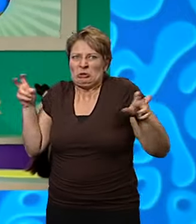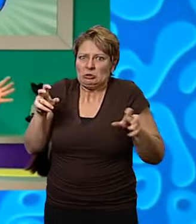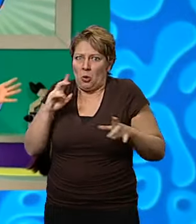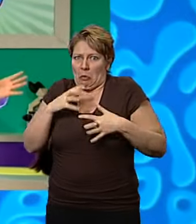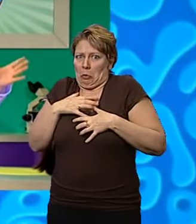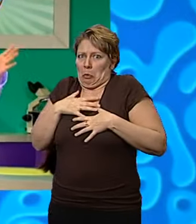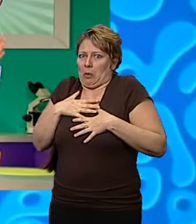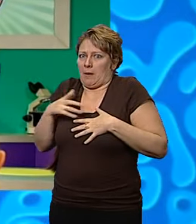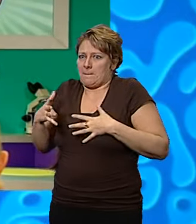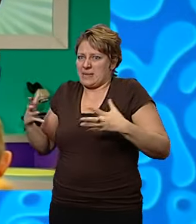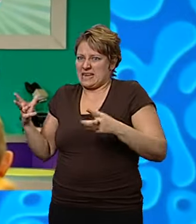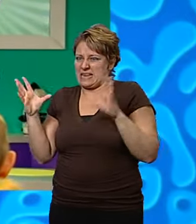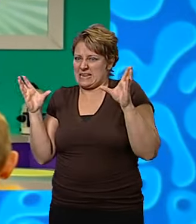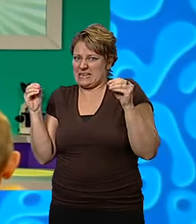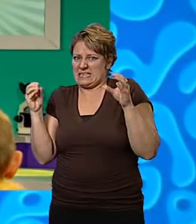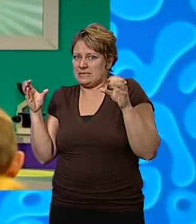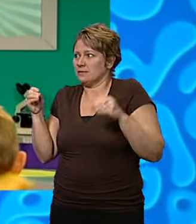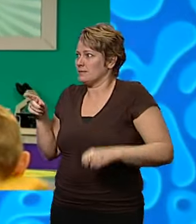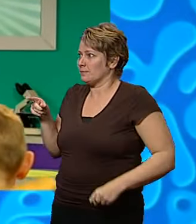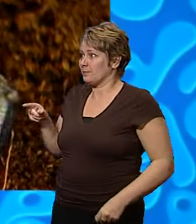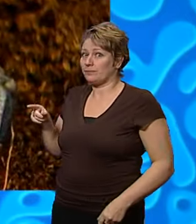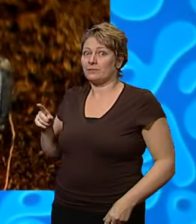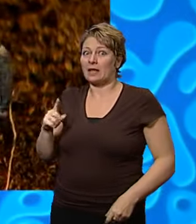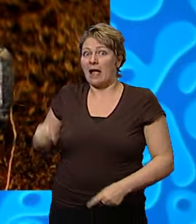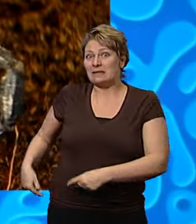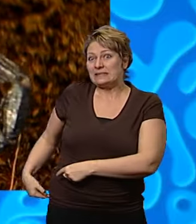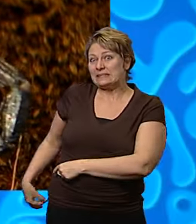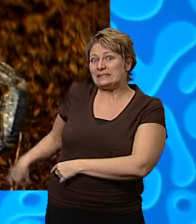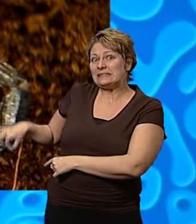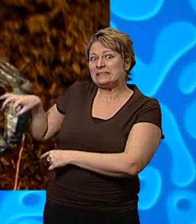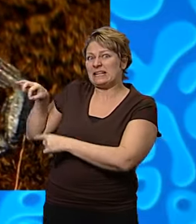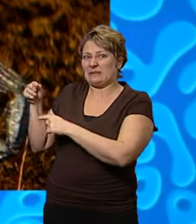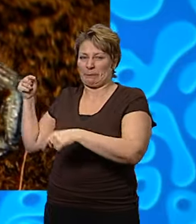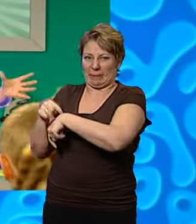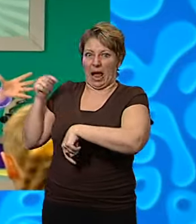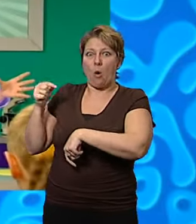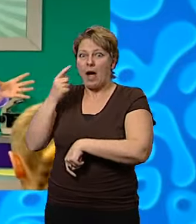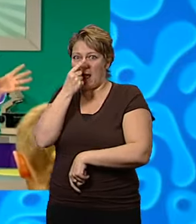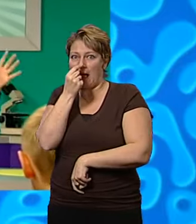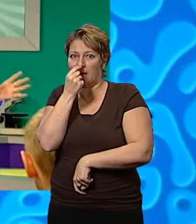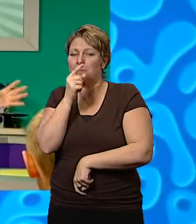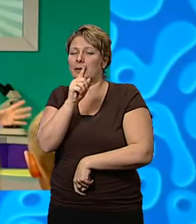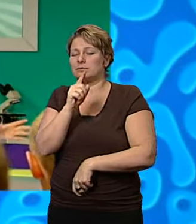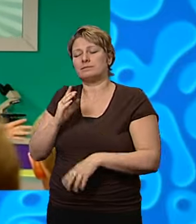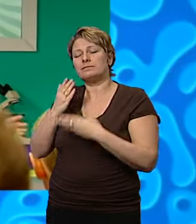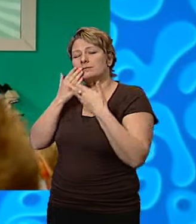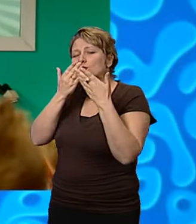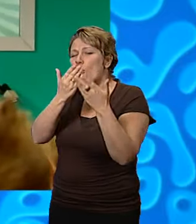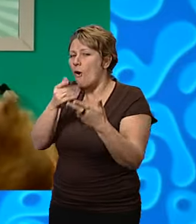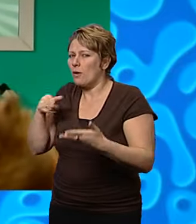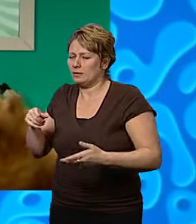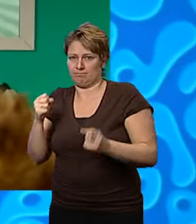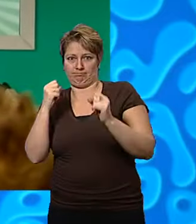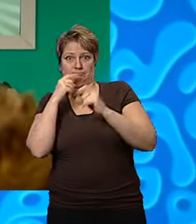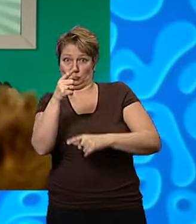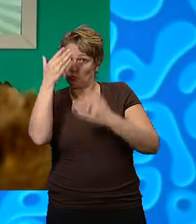scary. They've got big claws, and also at the end of their tail, they have a poisonous sting. But I'm going to show you something quite unusual that you might